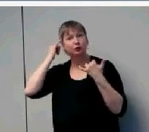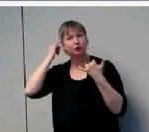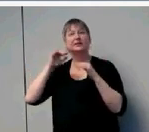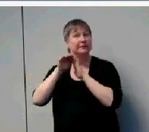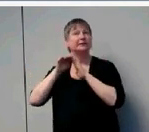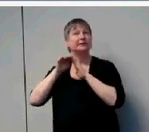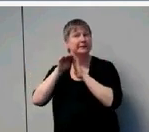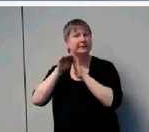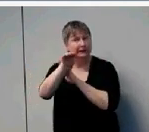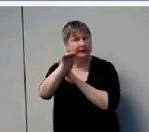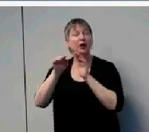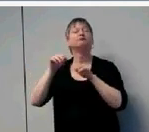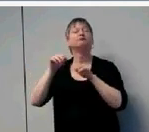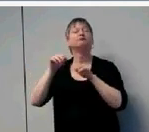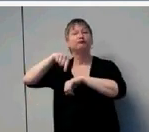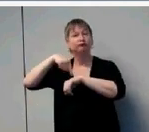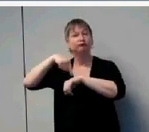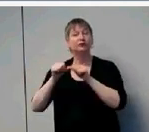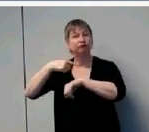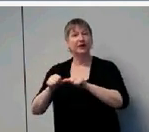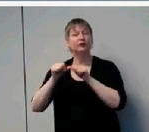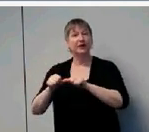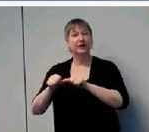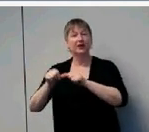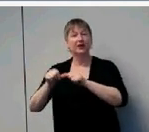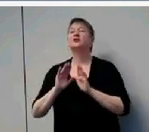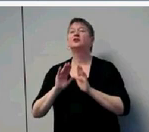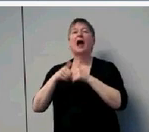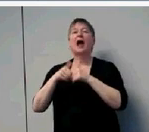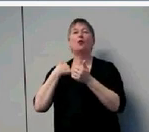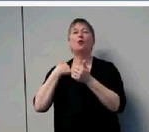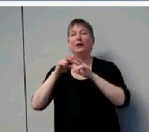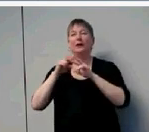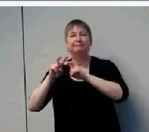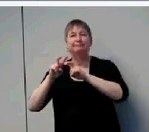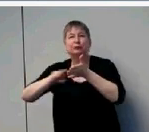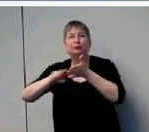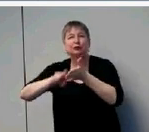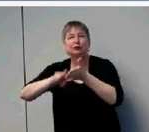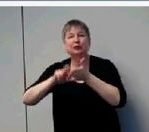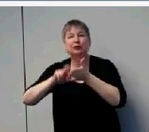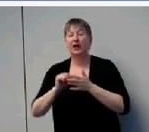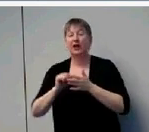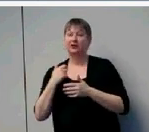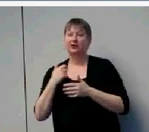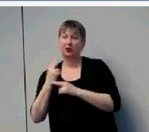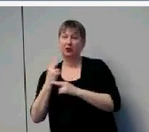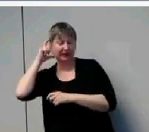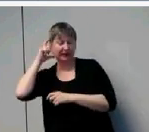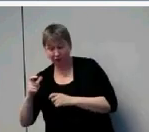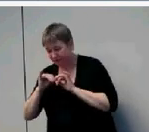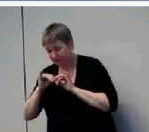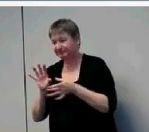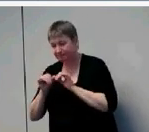ways we measured it. We used objective measures like data logging from the children's digital hearing aids. But we also